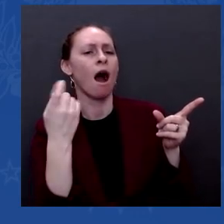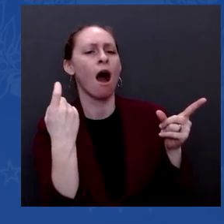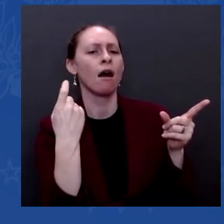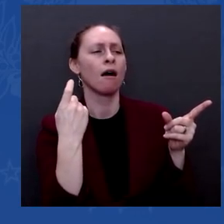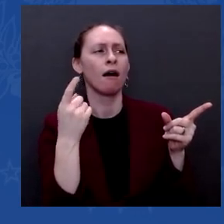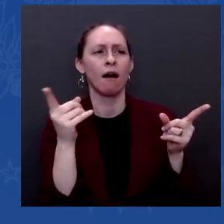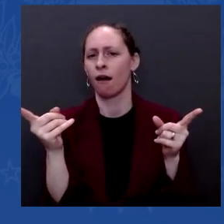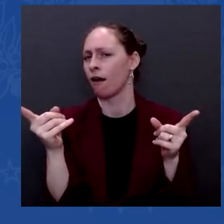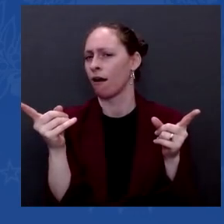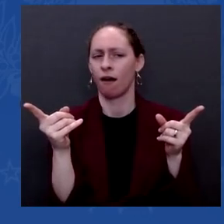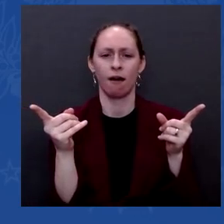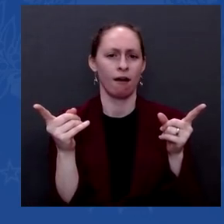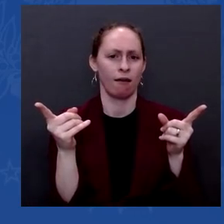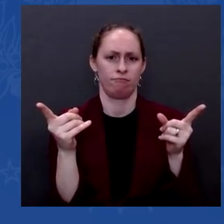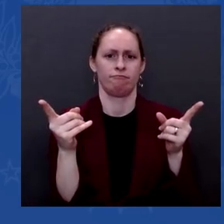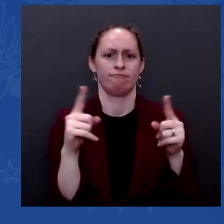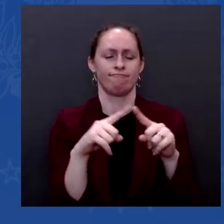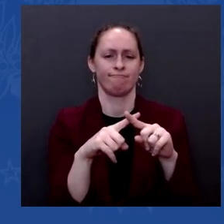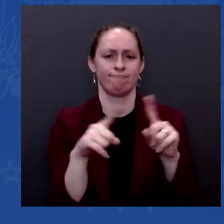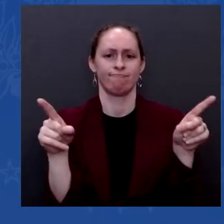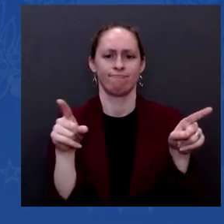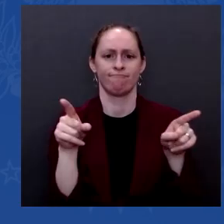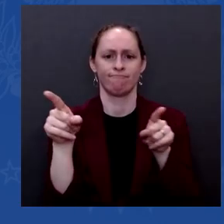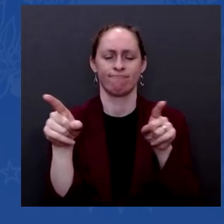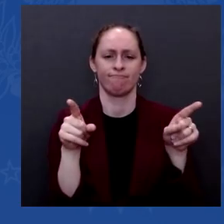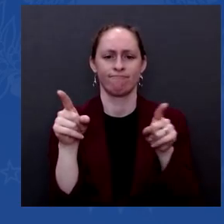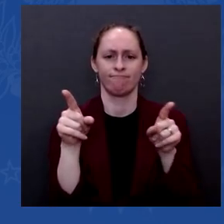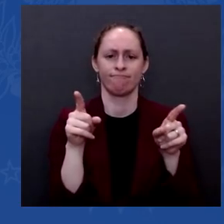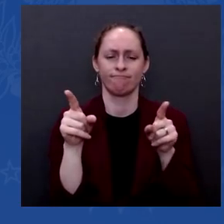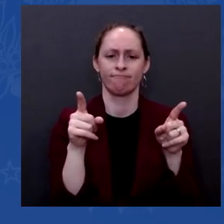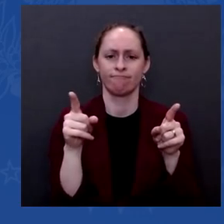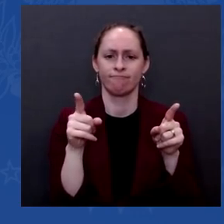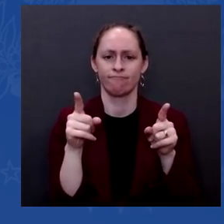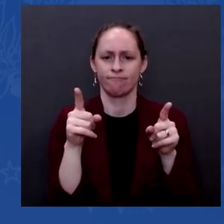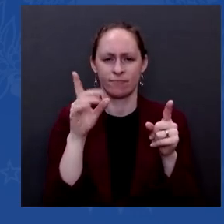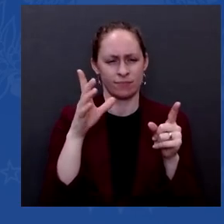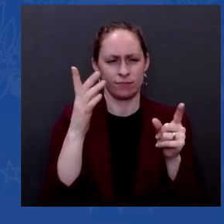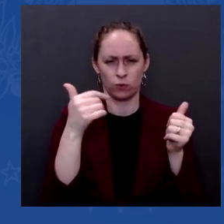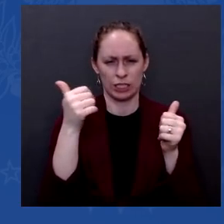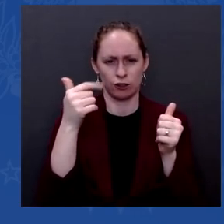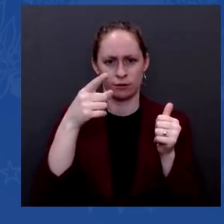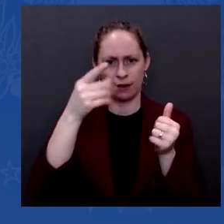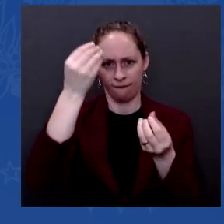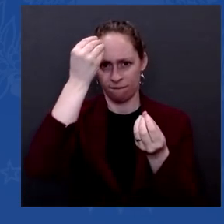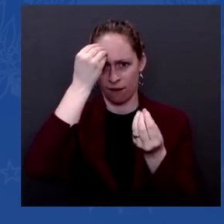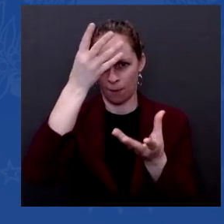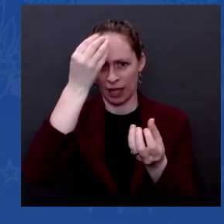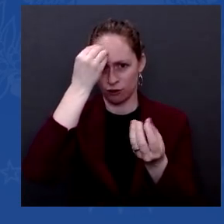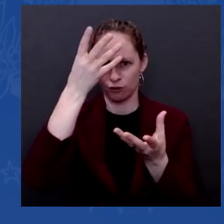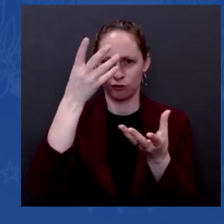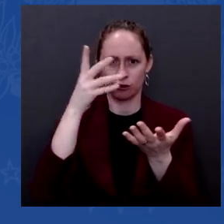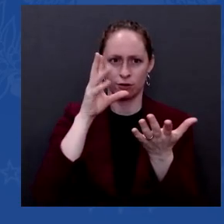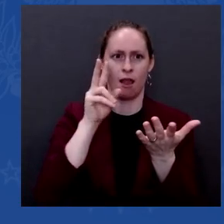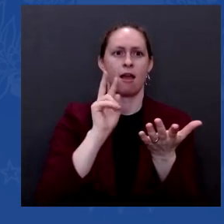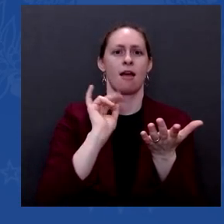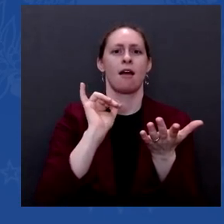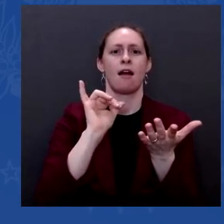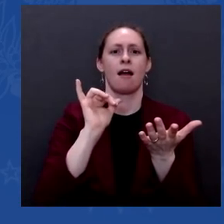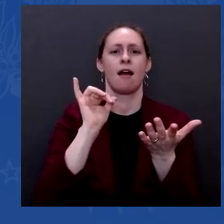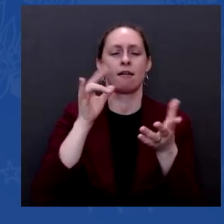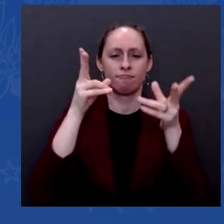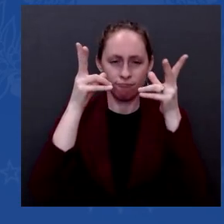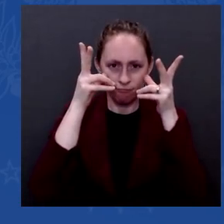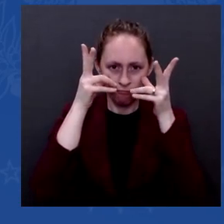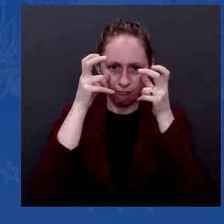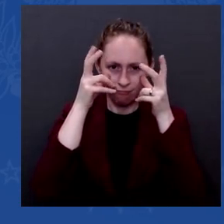it every day, and it will impact on — on how things move, is that a